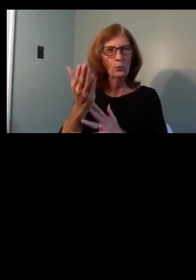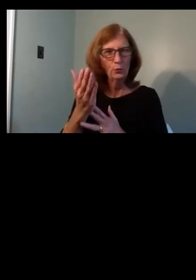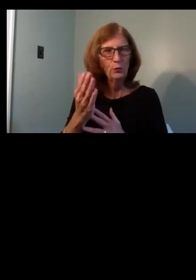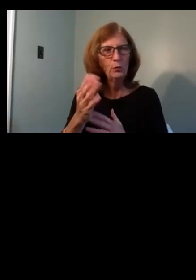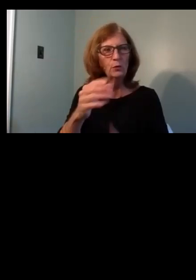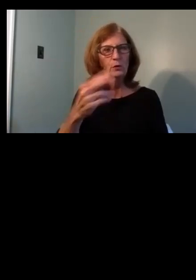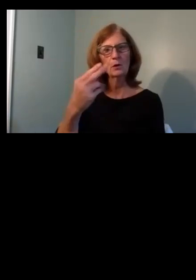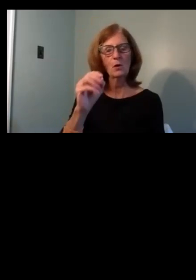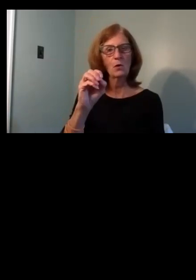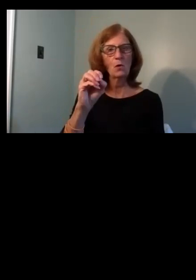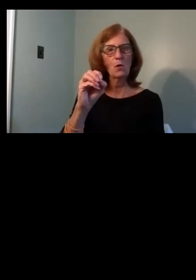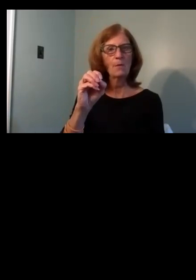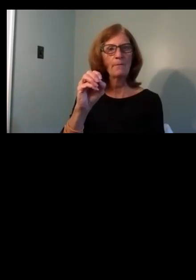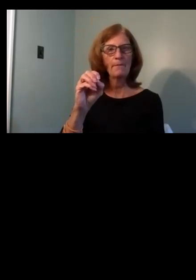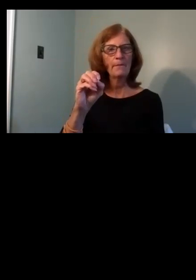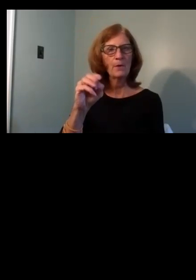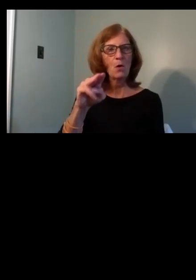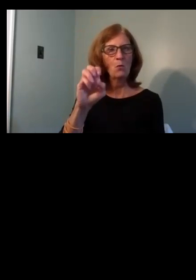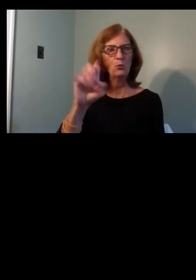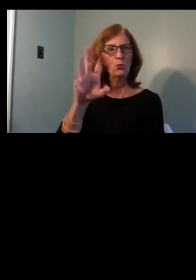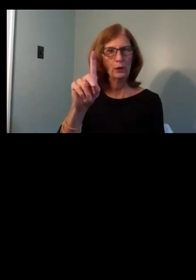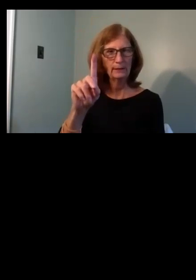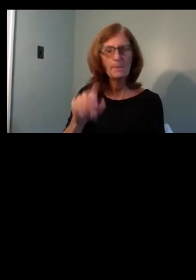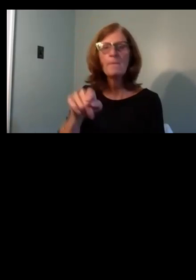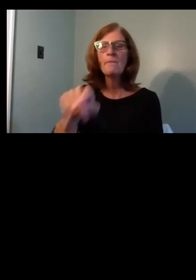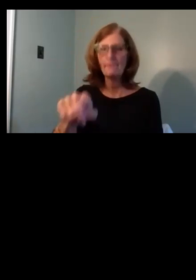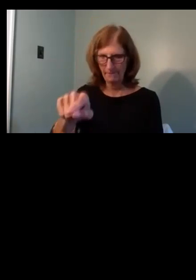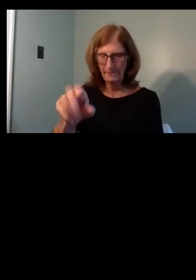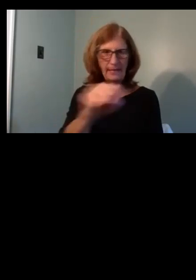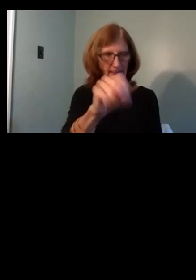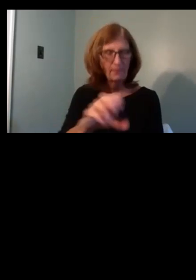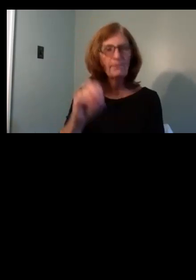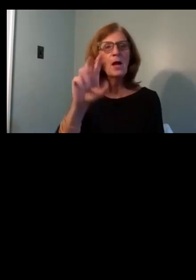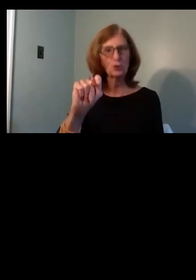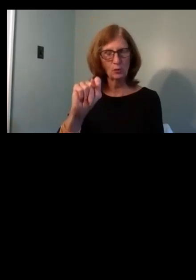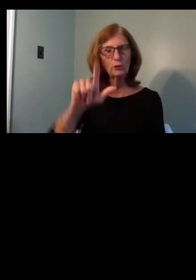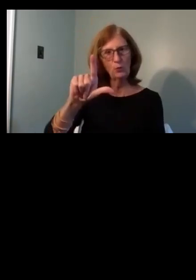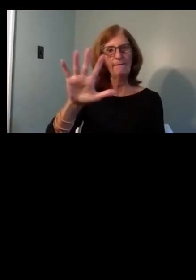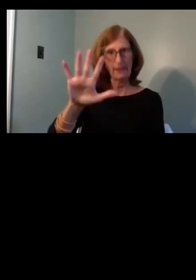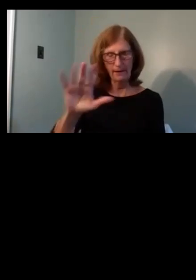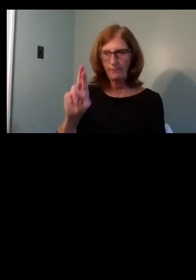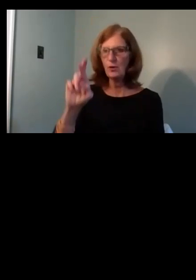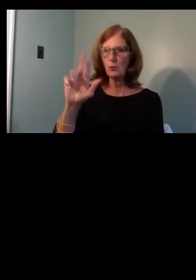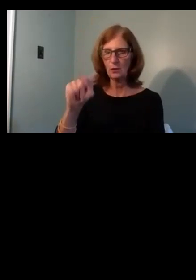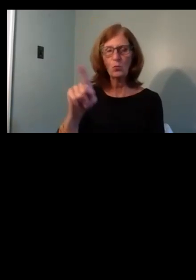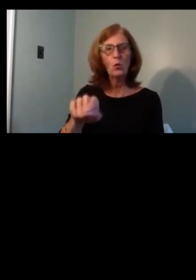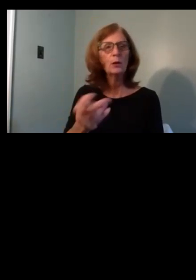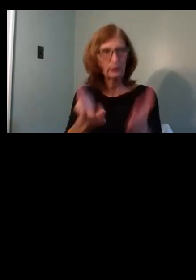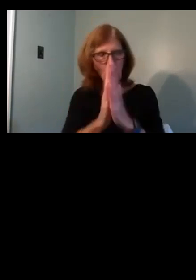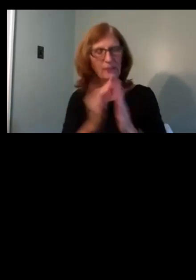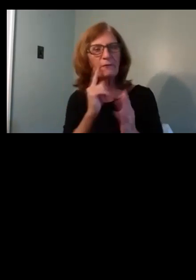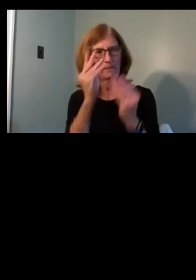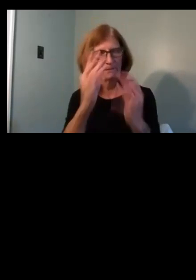Avenue RFI. Yes, on October 25, the URA will be issuing a request for information for five